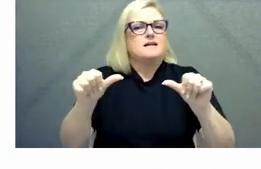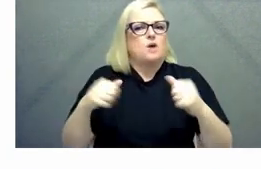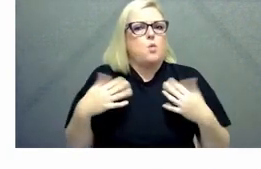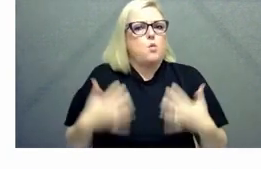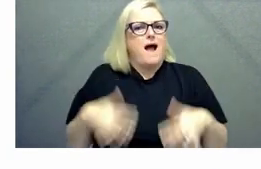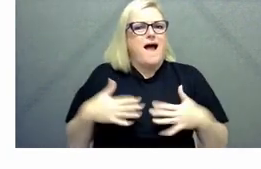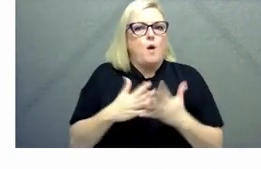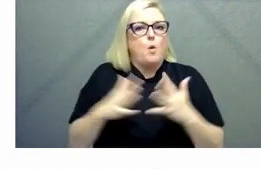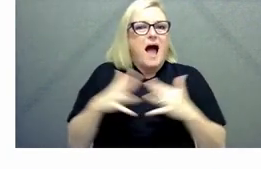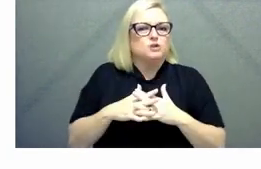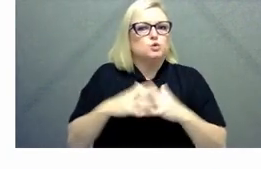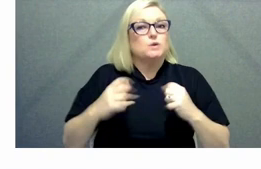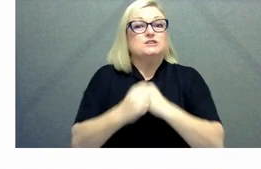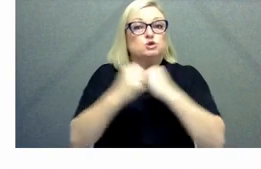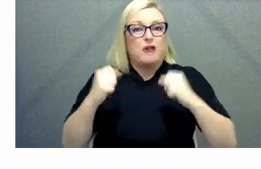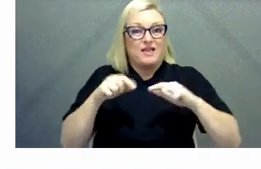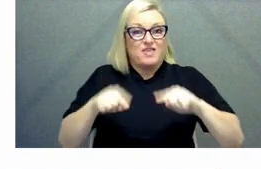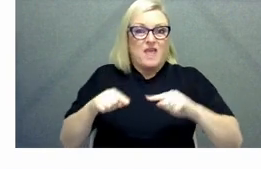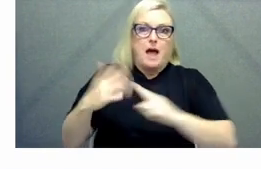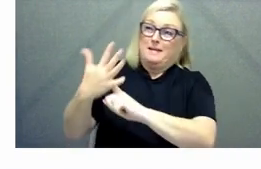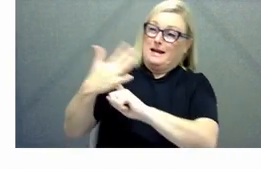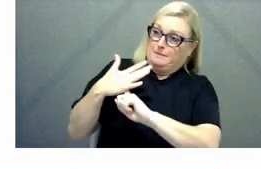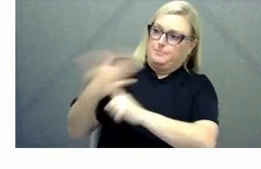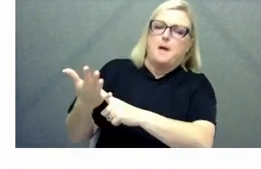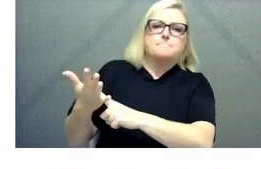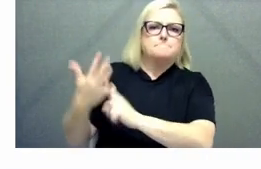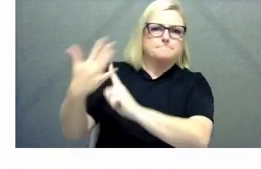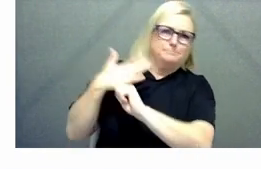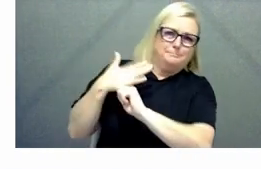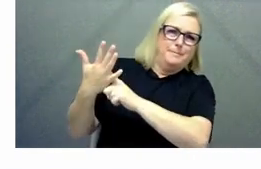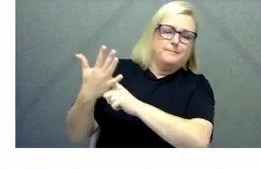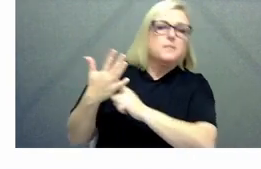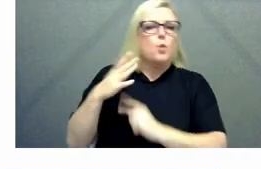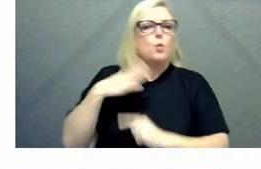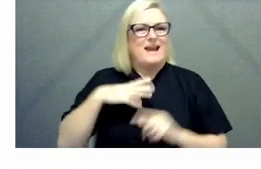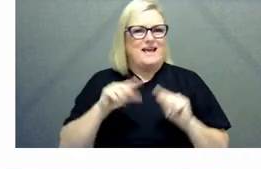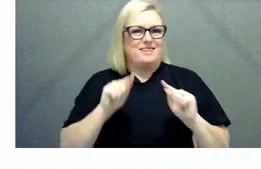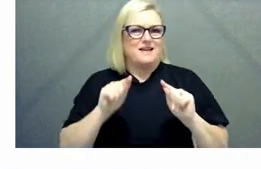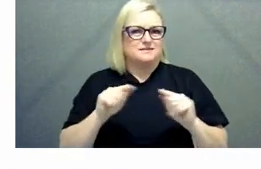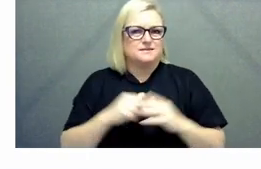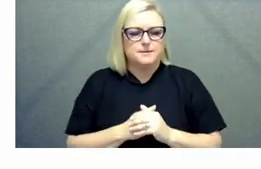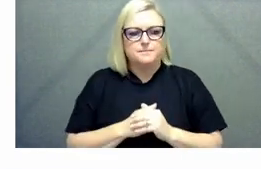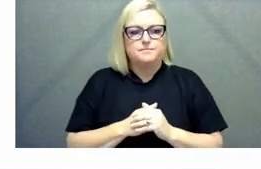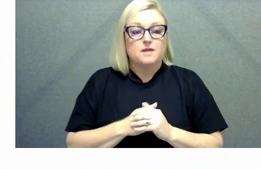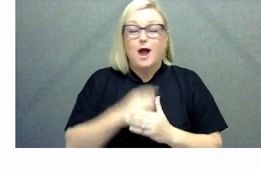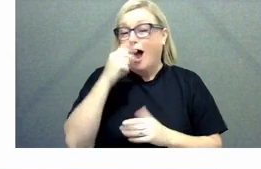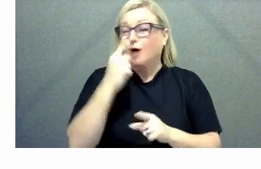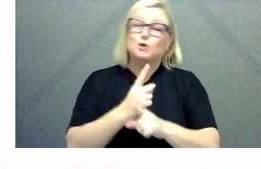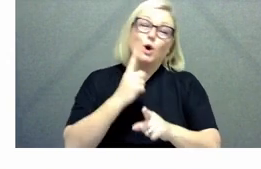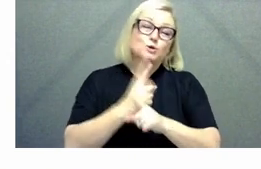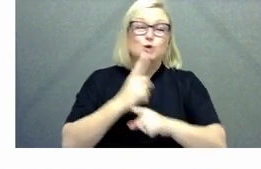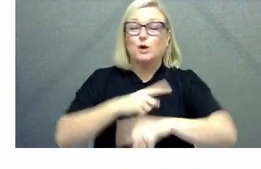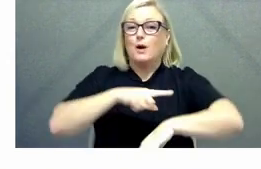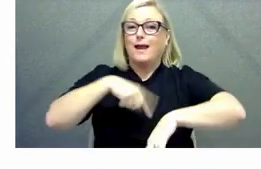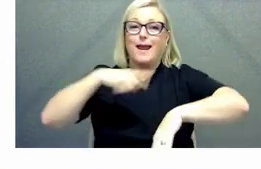that and um and and that needs to happen at all levels as well so I could talk about this forever but